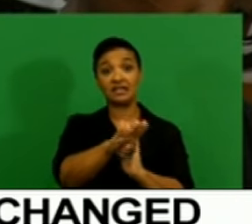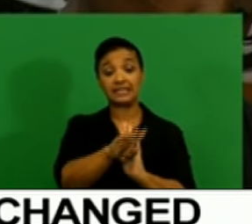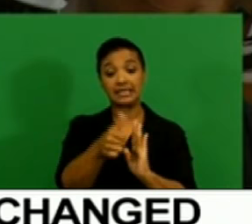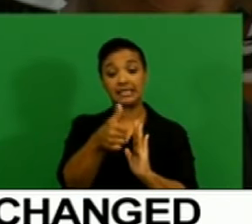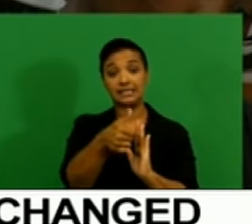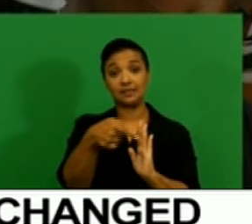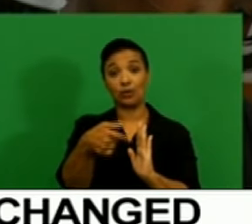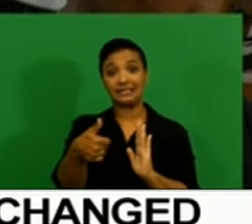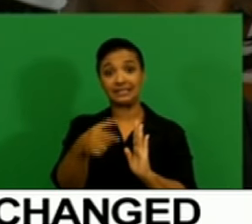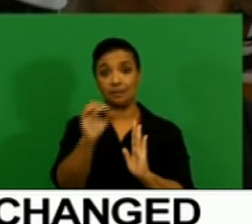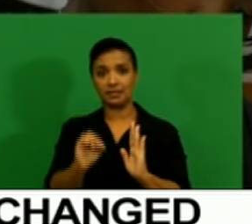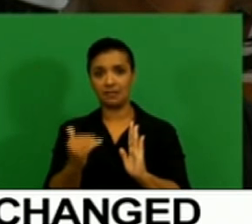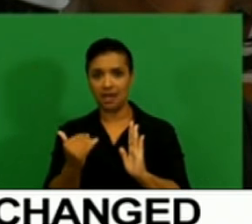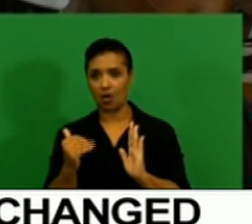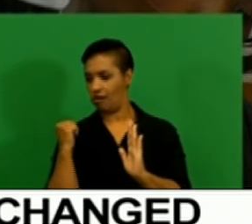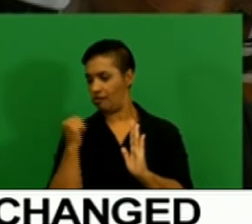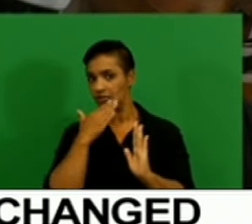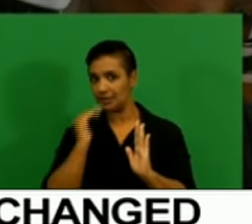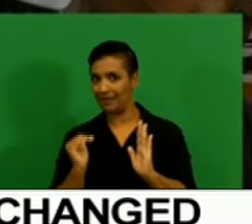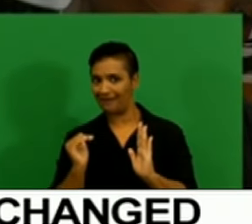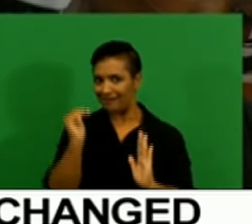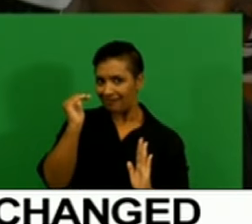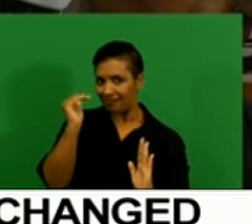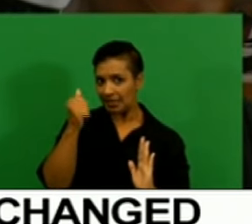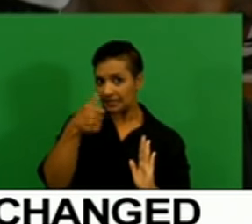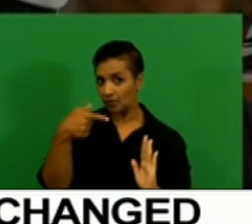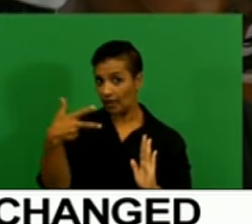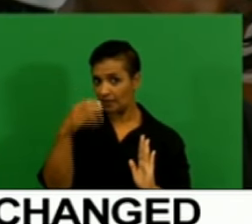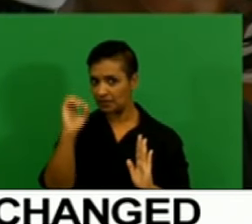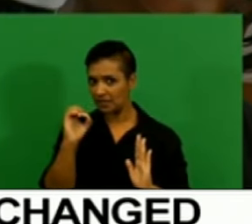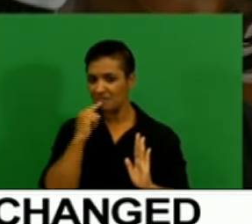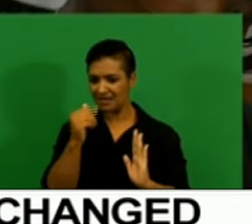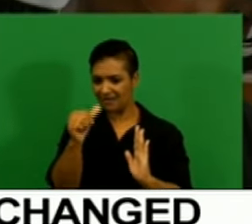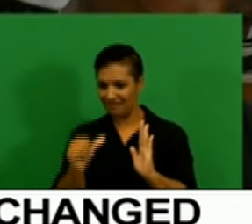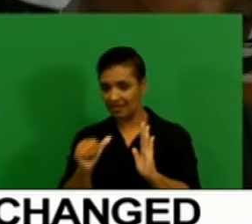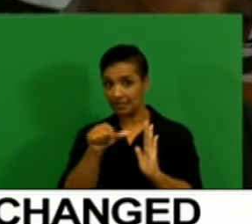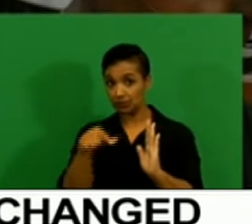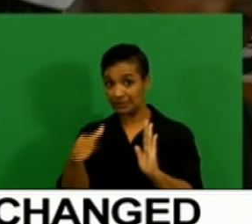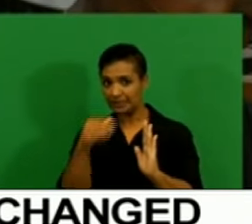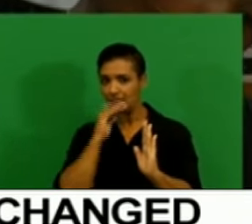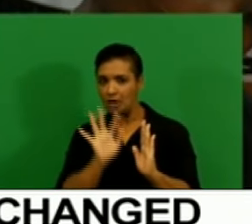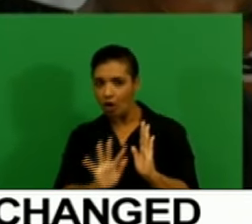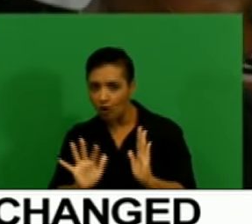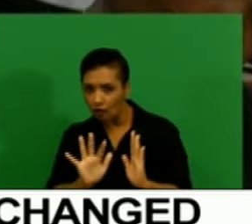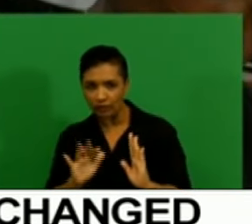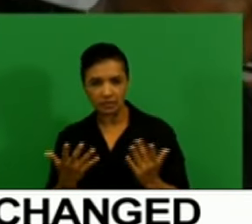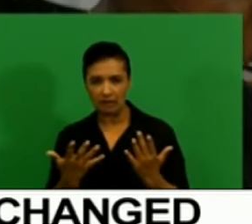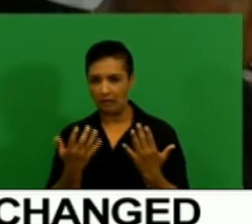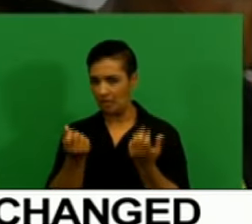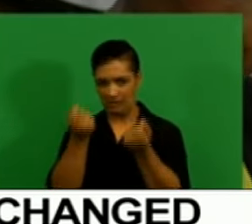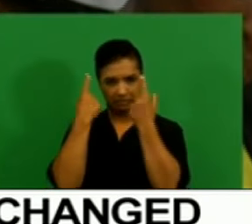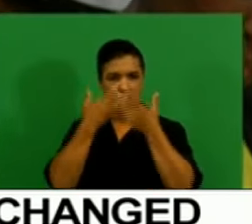but we're at 6.8% in December, right? Mm-hmm. So is that an average? And what do you – I don't – I just don't get that sentence.